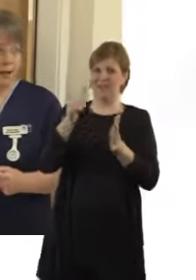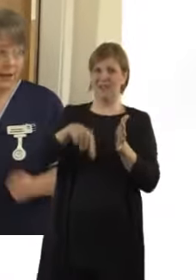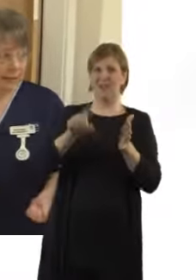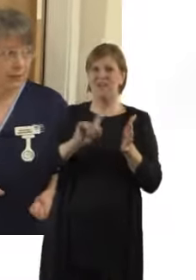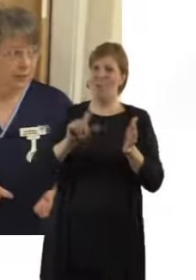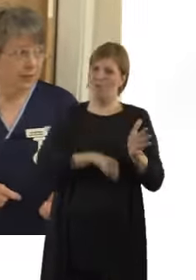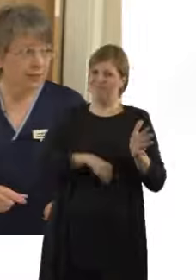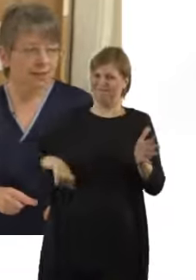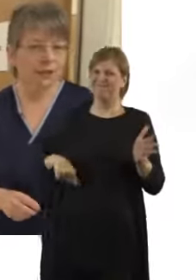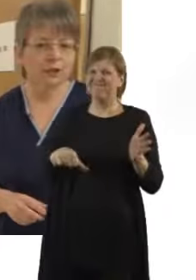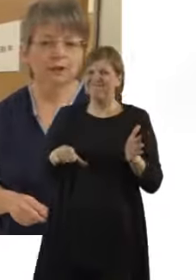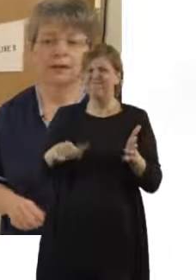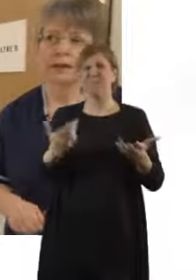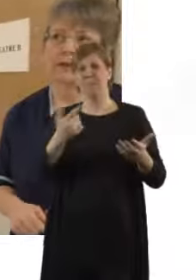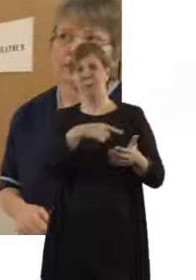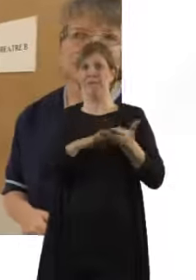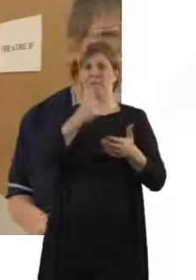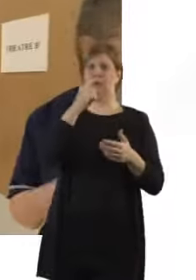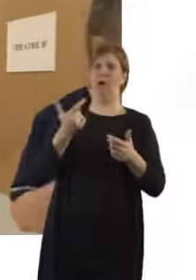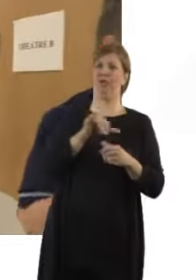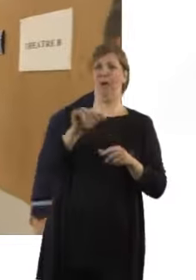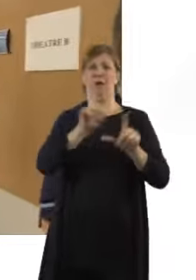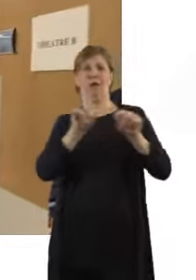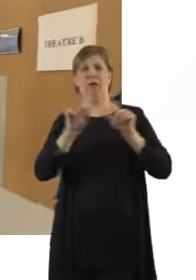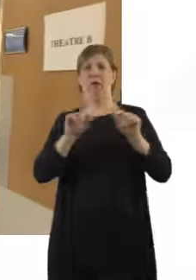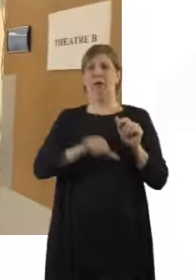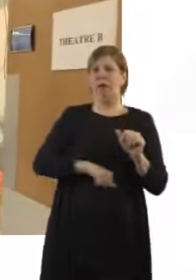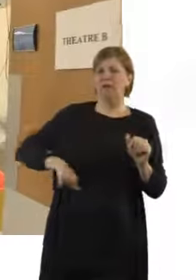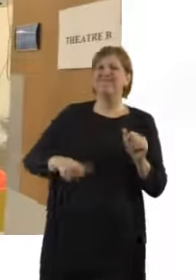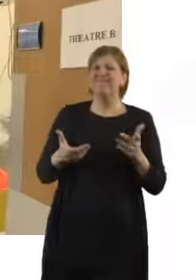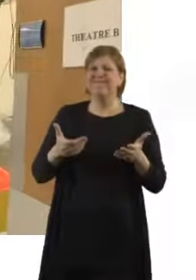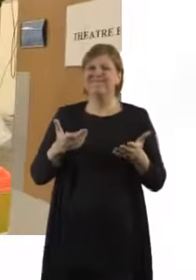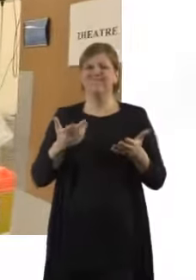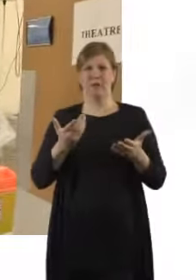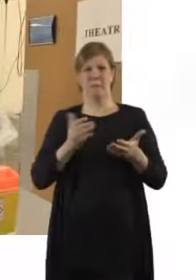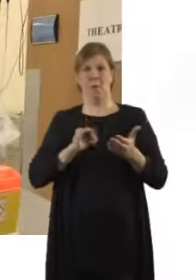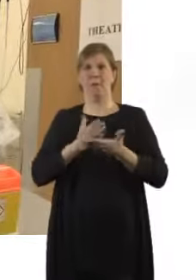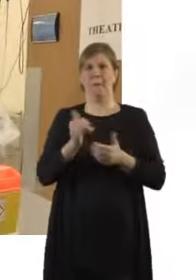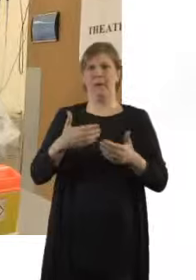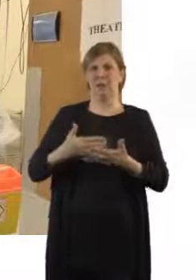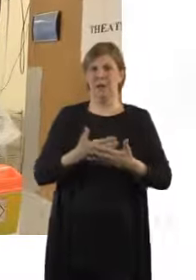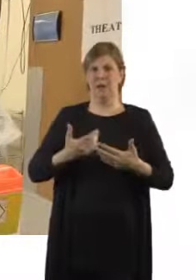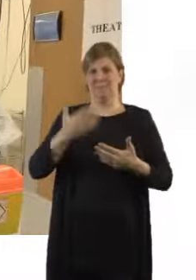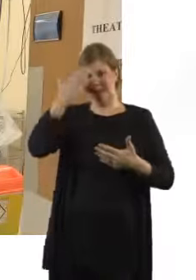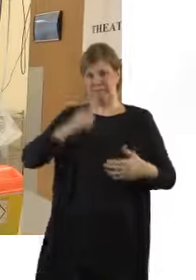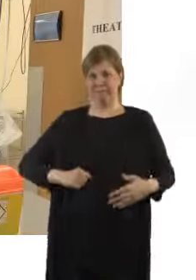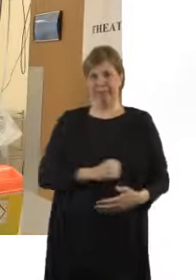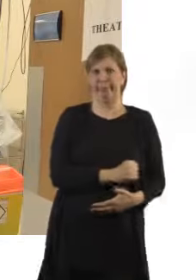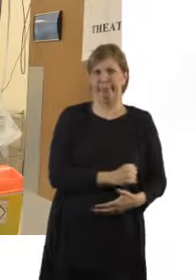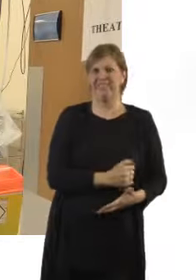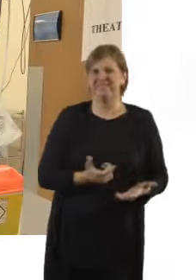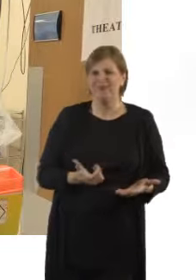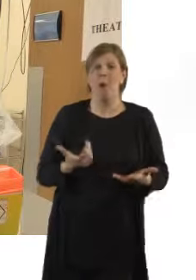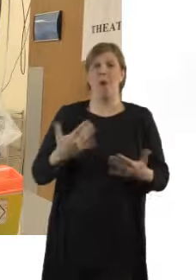you can either have an elective caesarean section, and that could be because the baby's breech, or you've had a previous section and chosen to have another one, or it could be